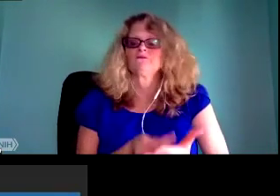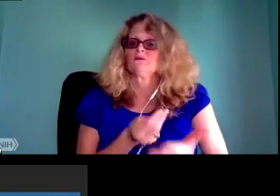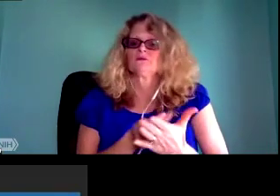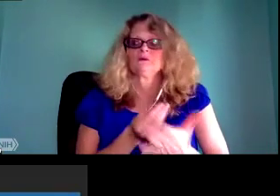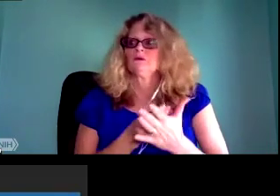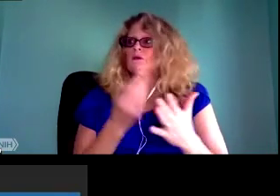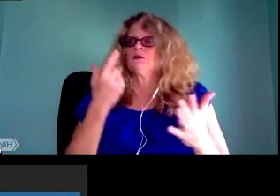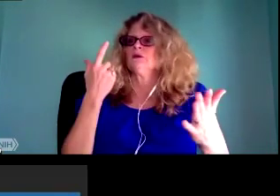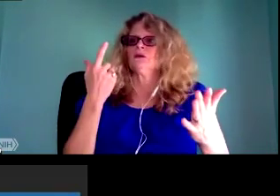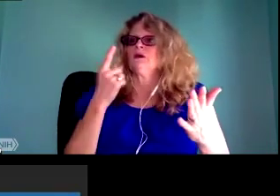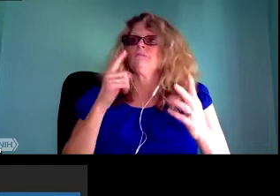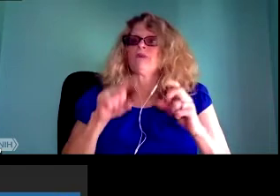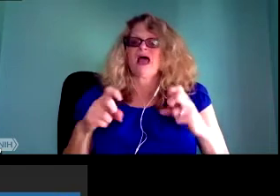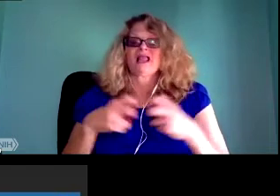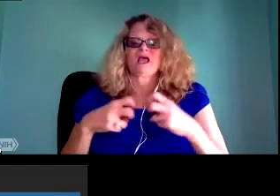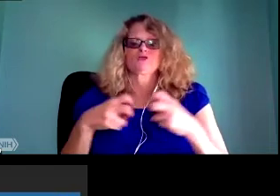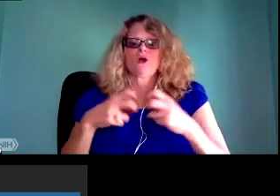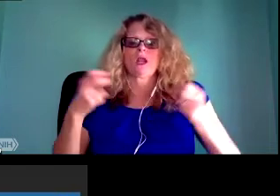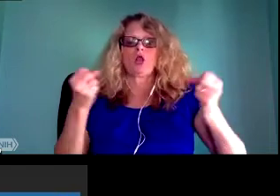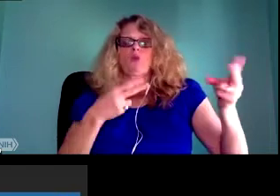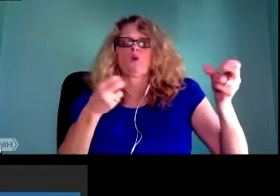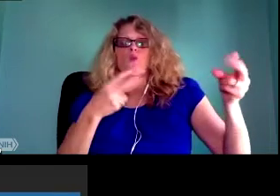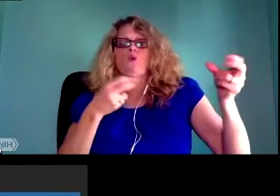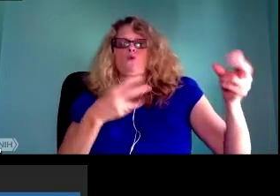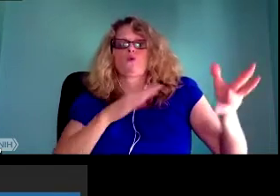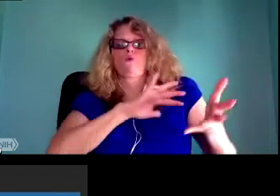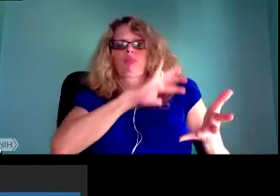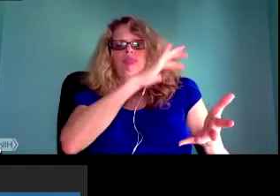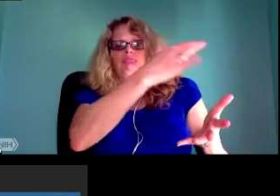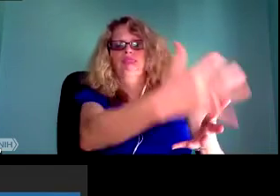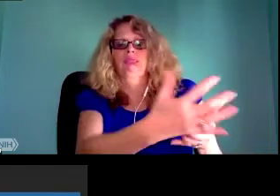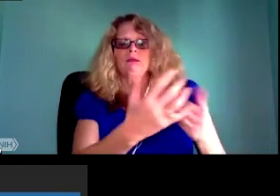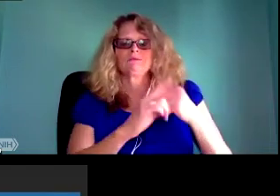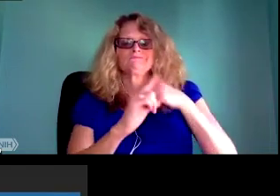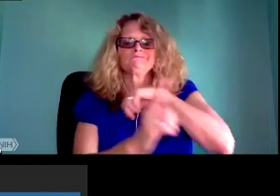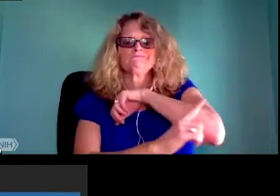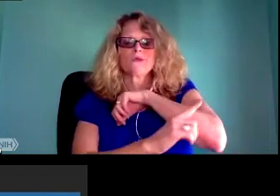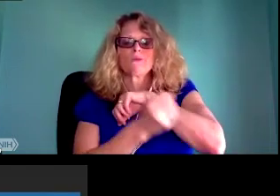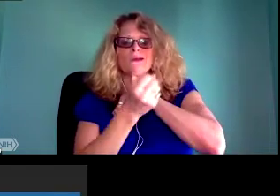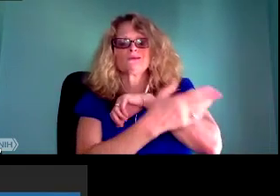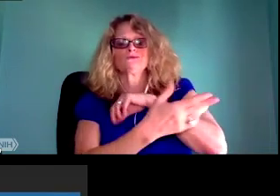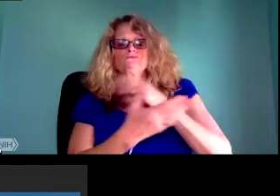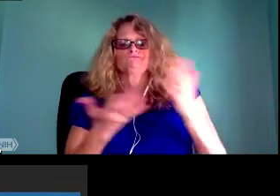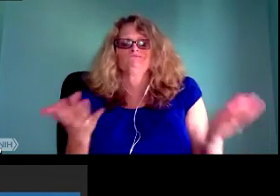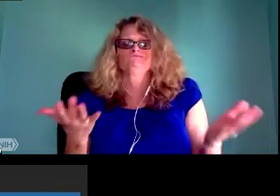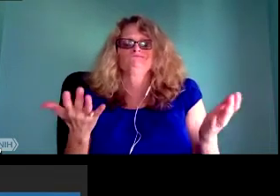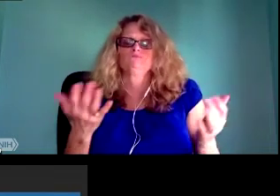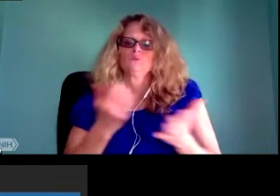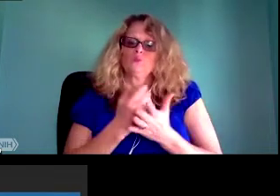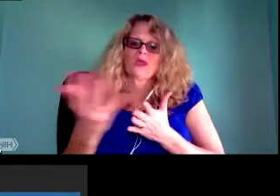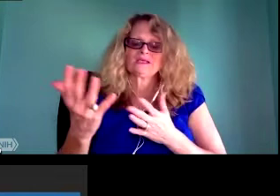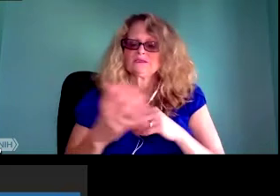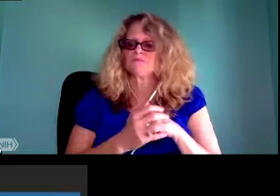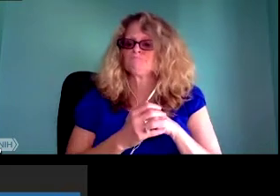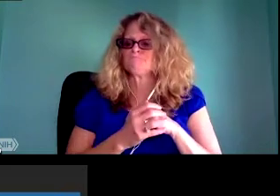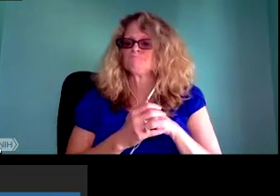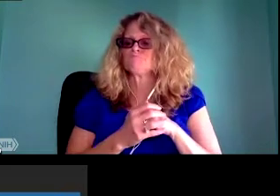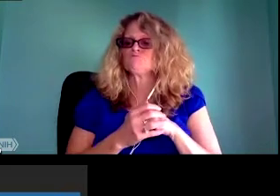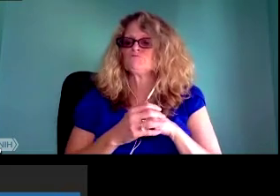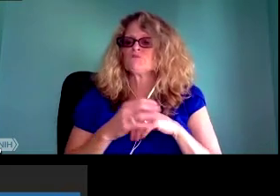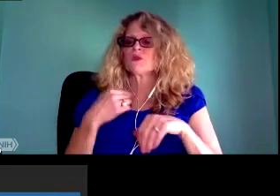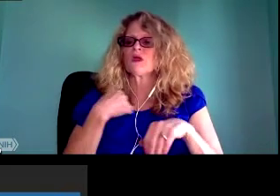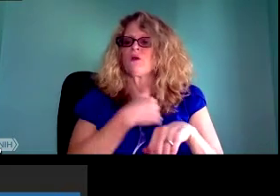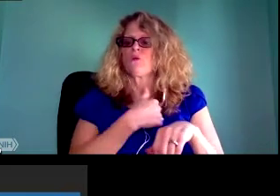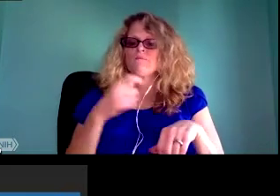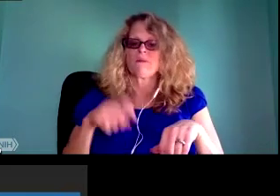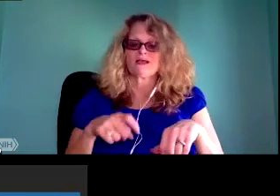digital. And those are the kinds of things that I look at as well in my research. So, with that, I will offer up